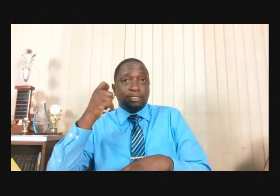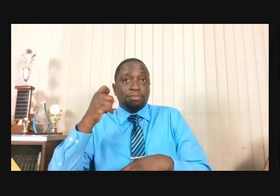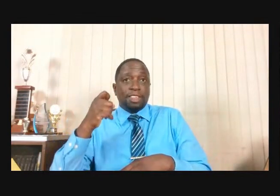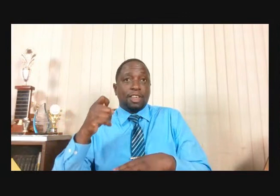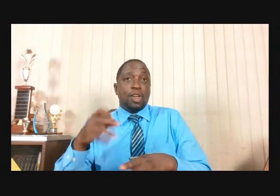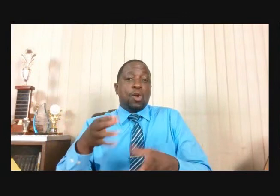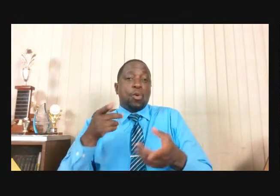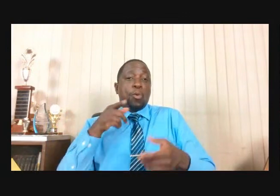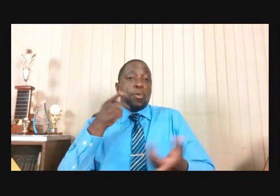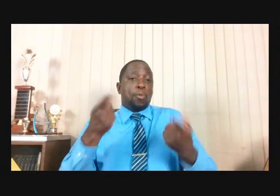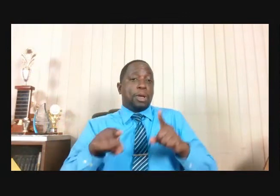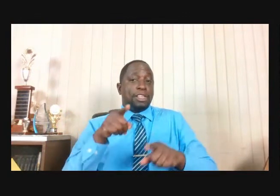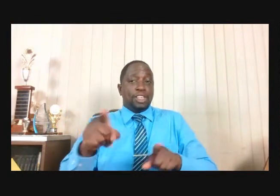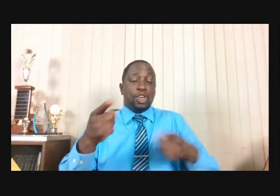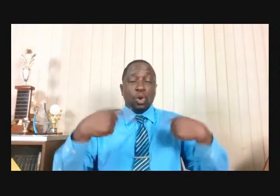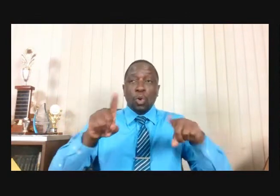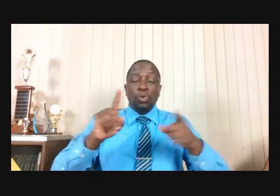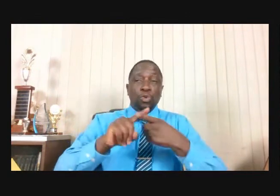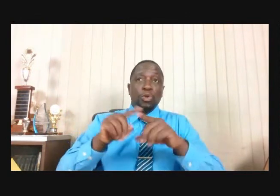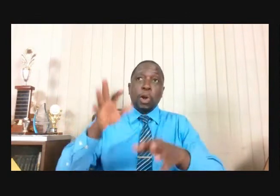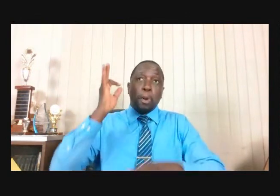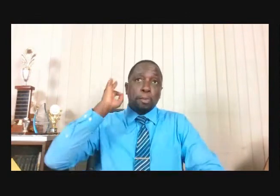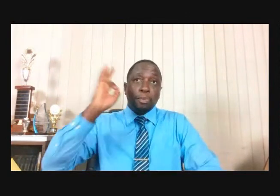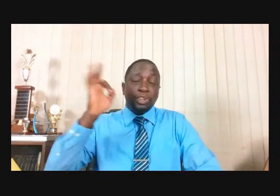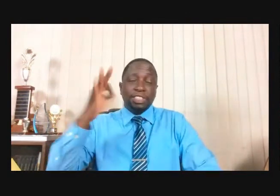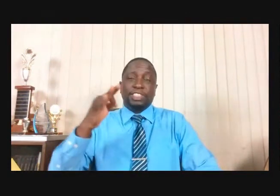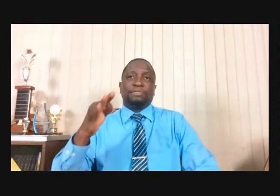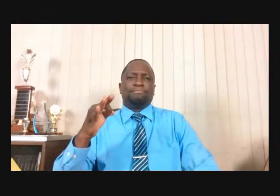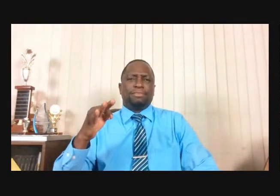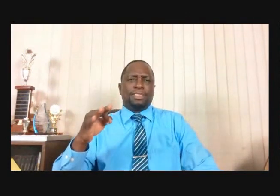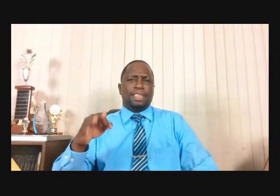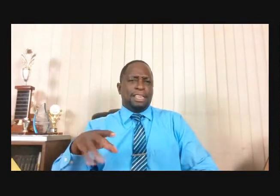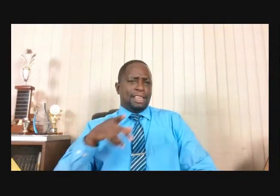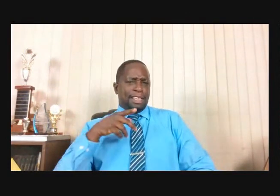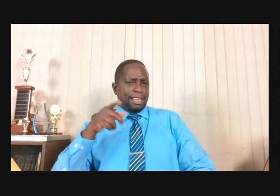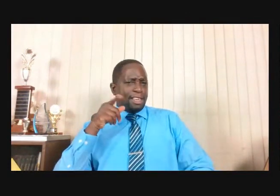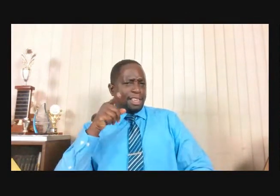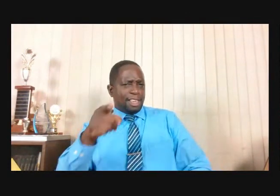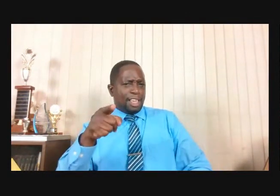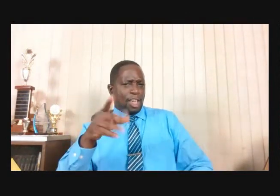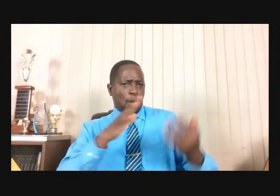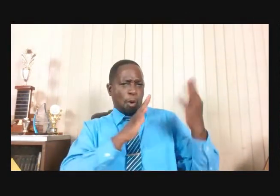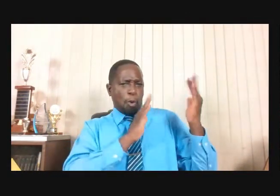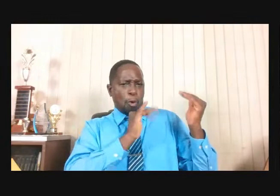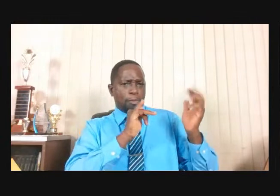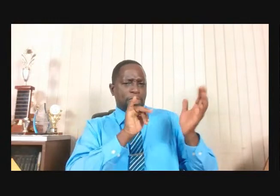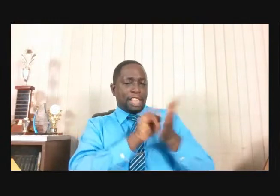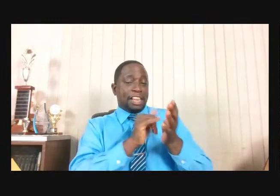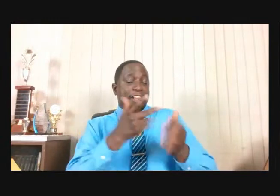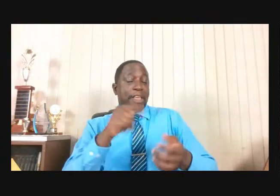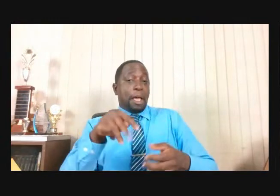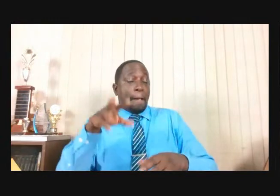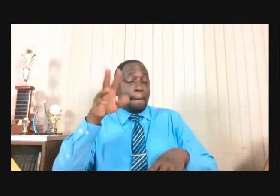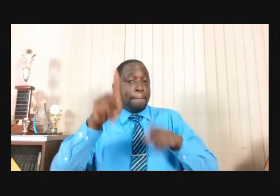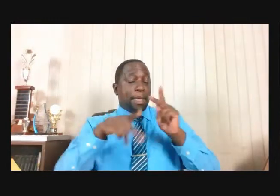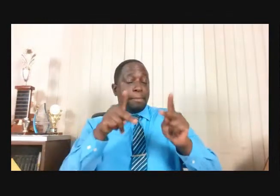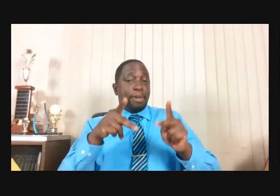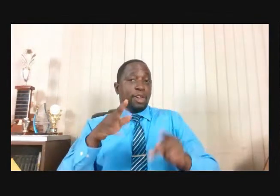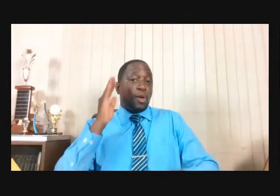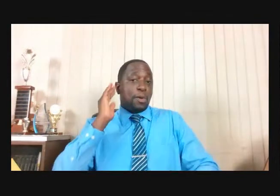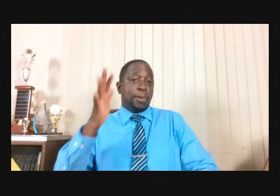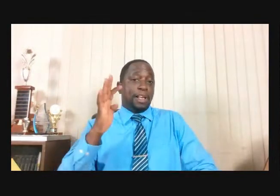Both Rich And Poor King And Pauper To Submit Their Lives To God Elijah Had High